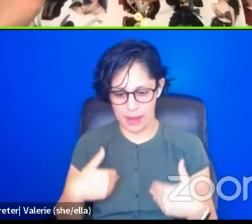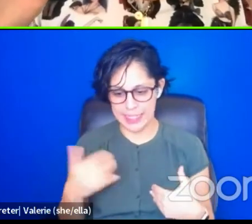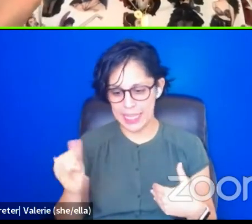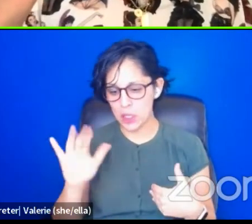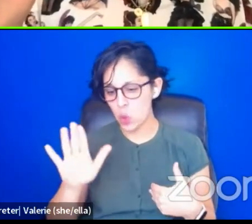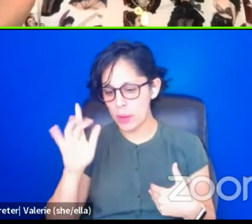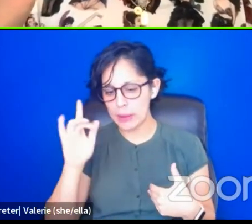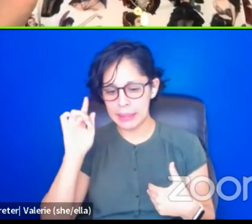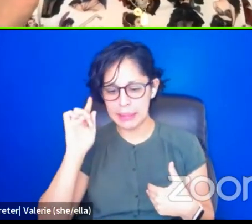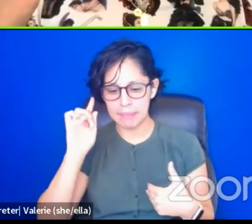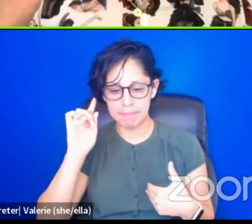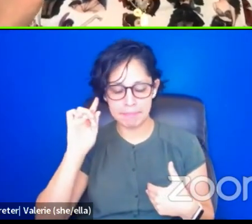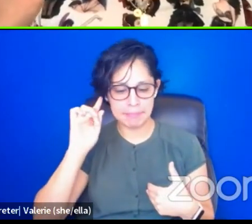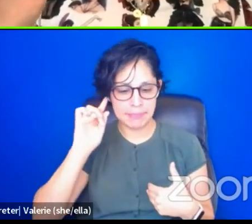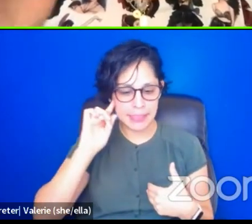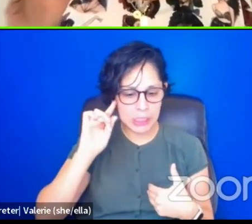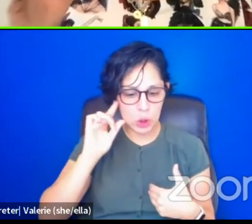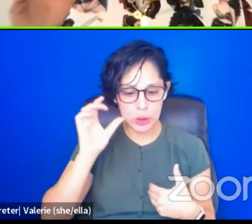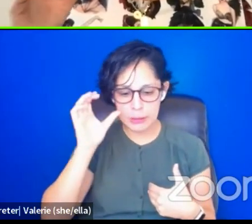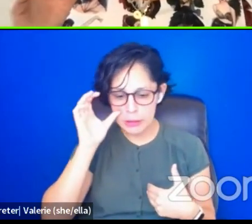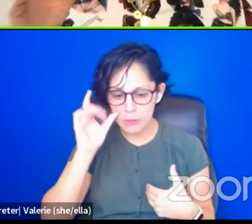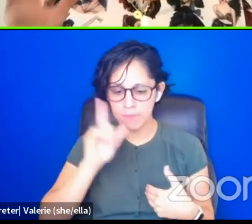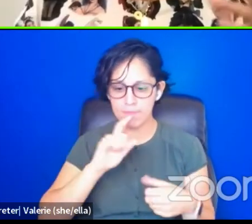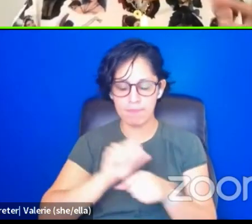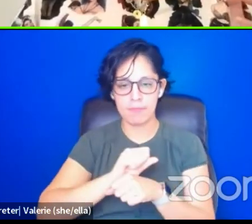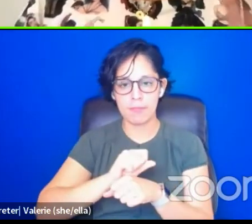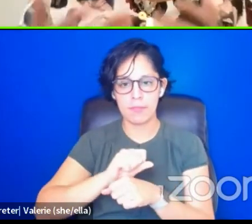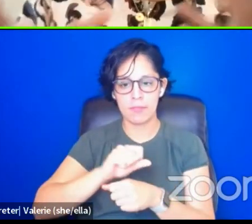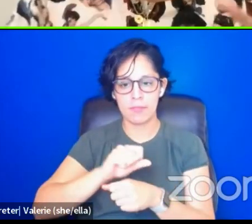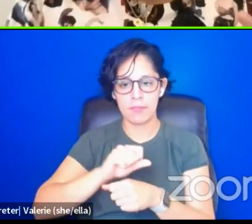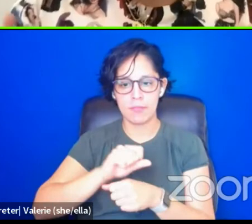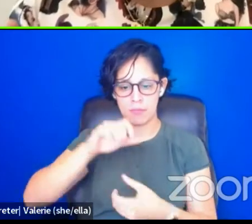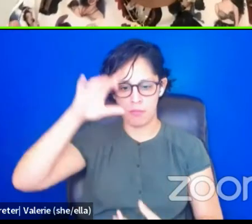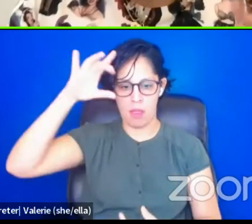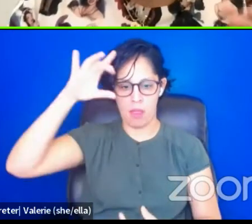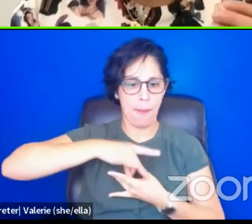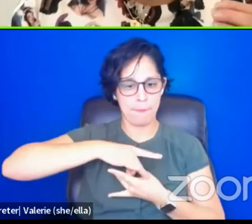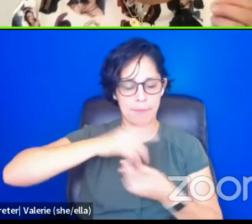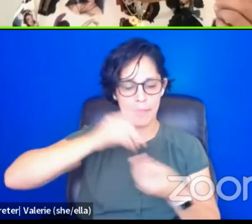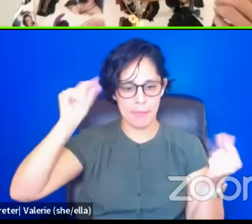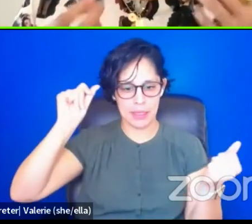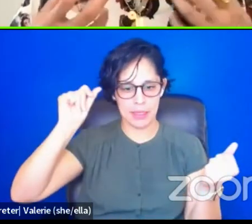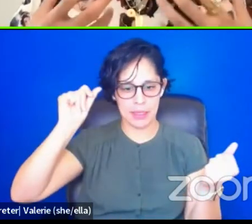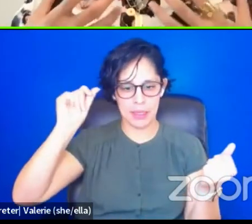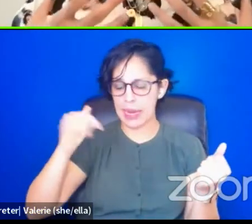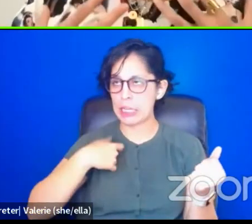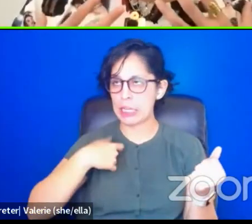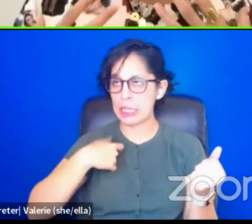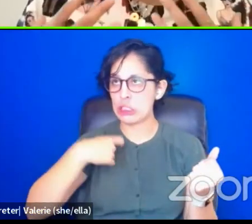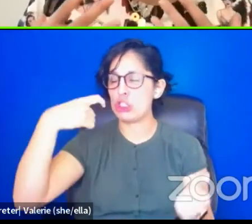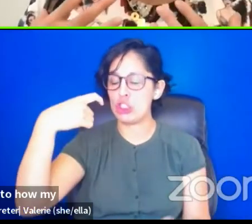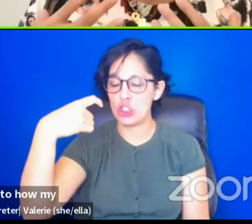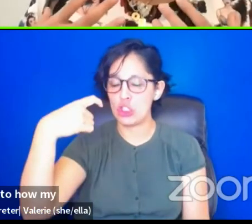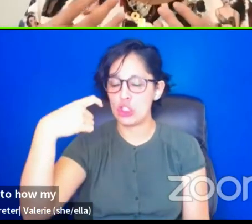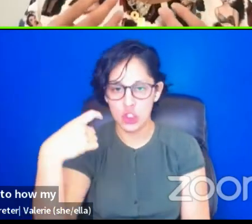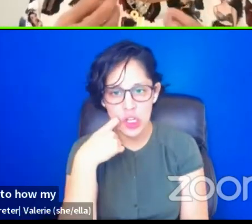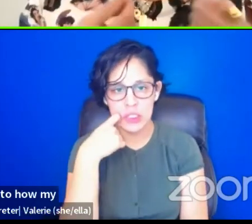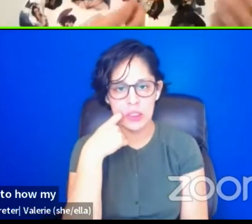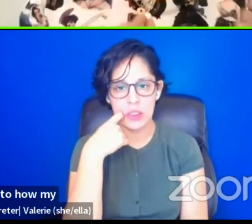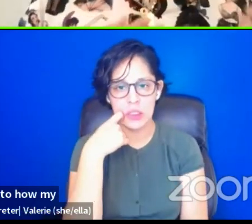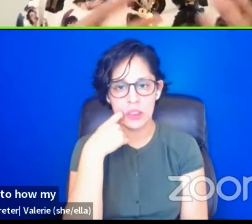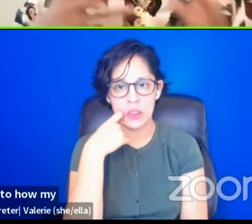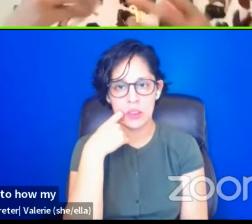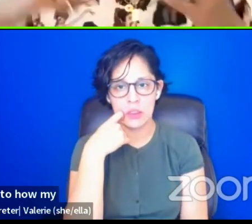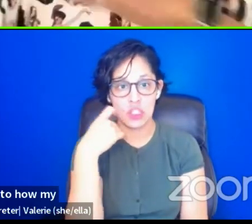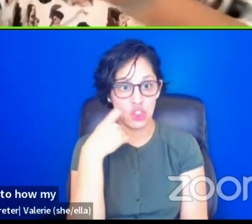really tuned to be like, you know, I just had a surgery. If I don't really listen to how my body is reacting, I